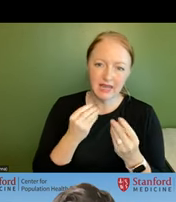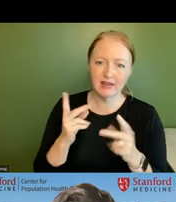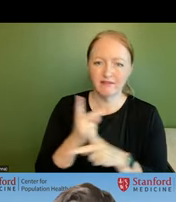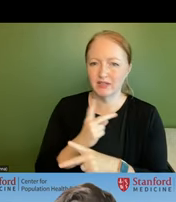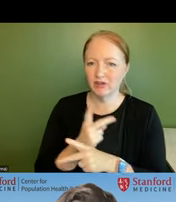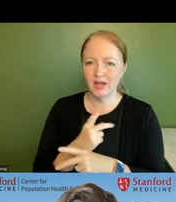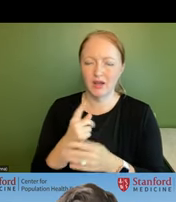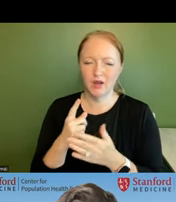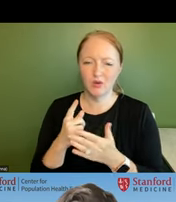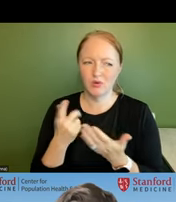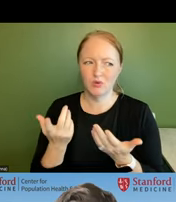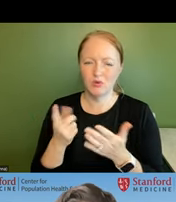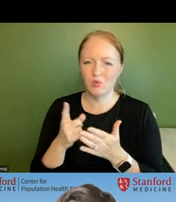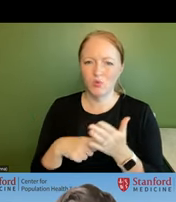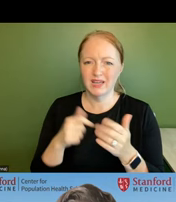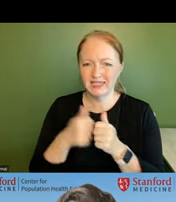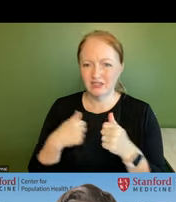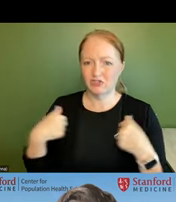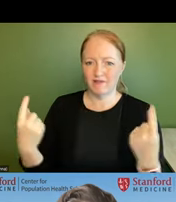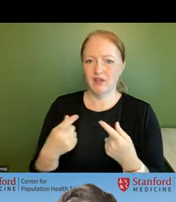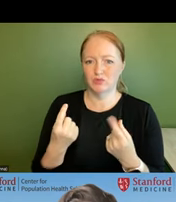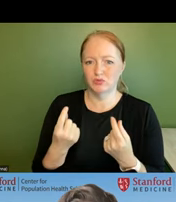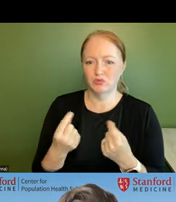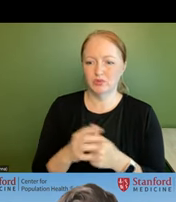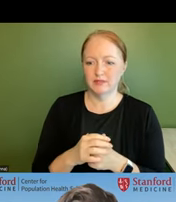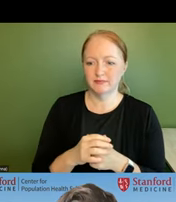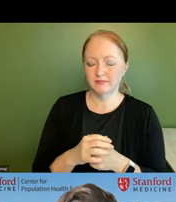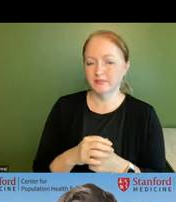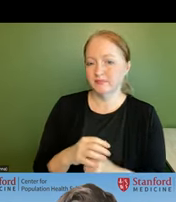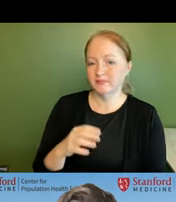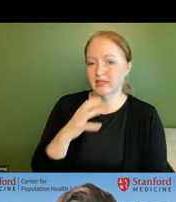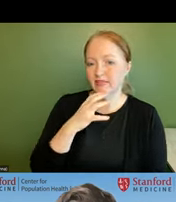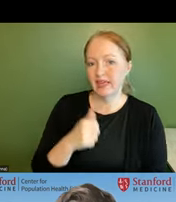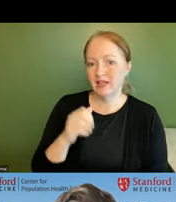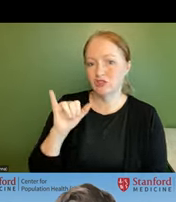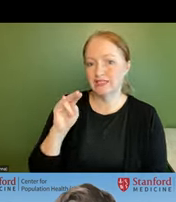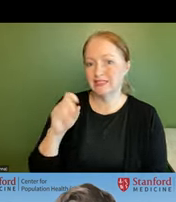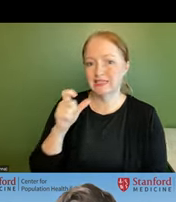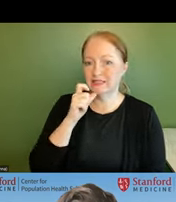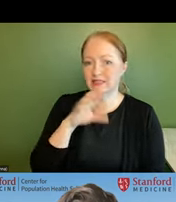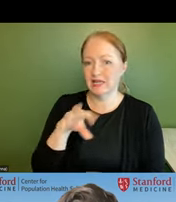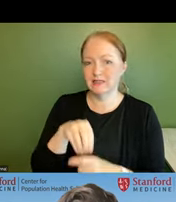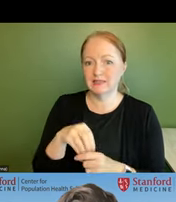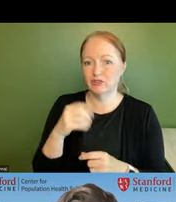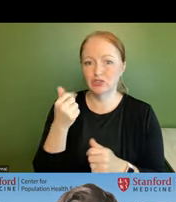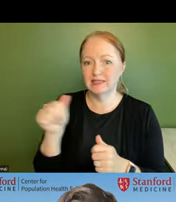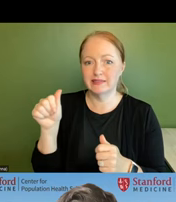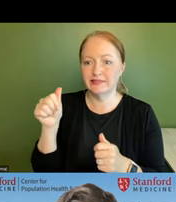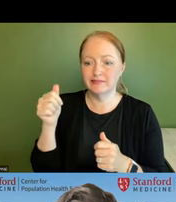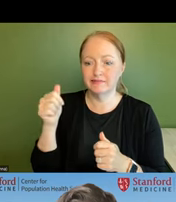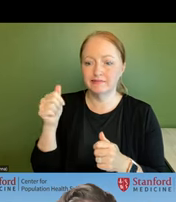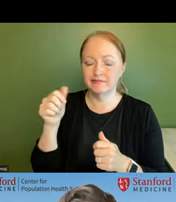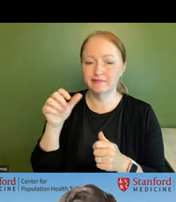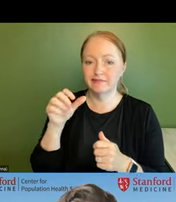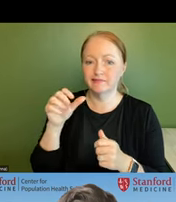out you know what's what each of us are doing um the elder index is not taking into consideration any sort of um social